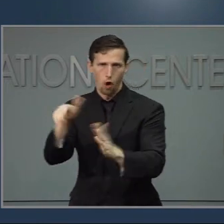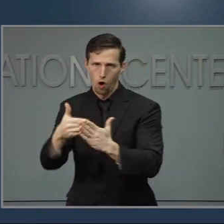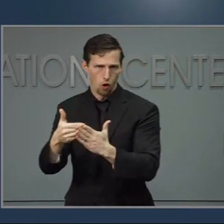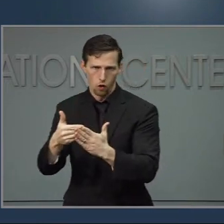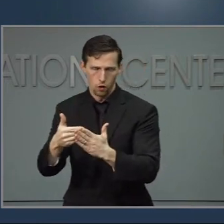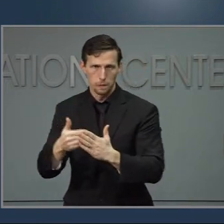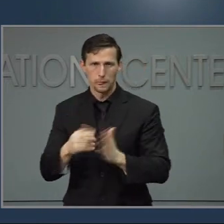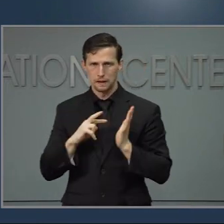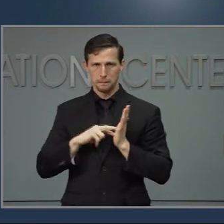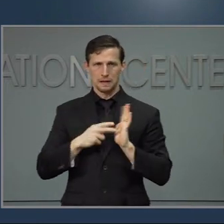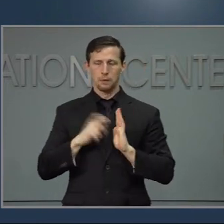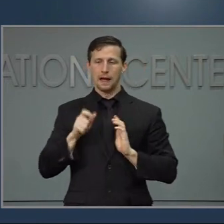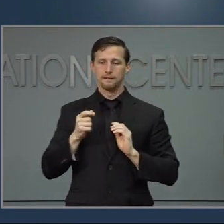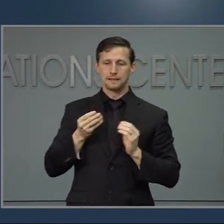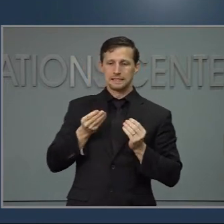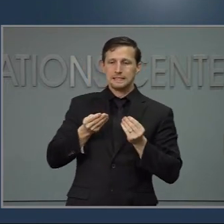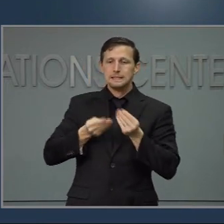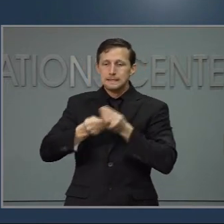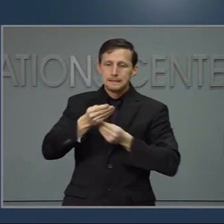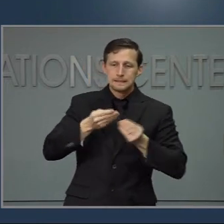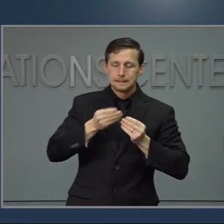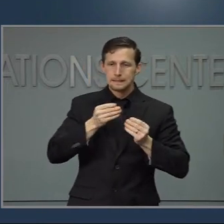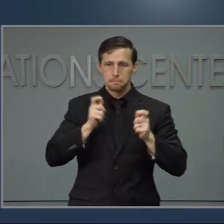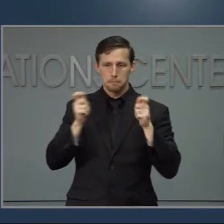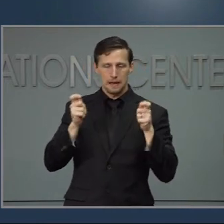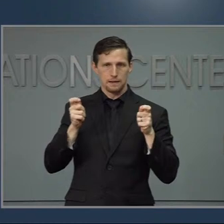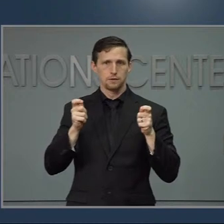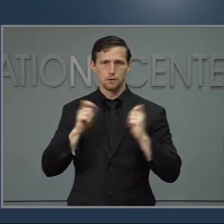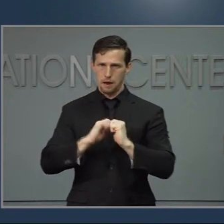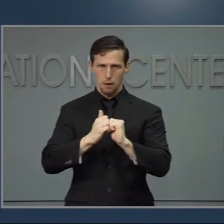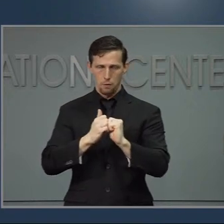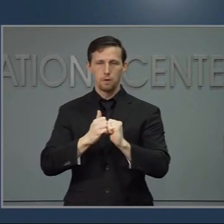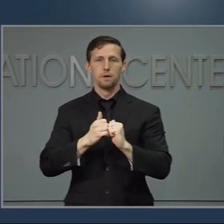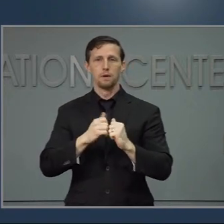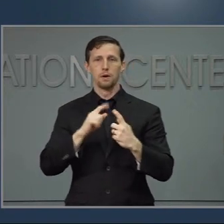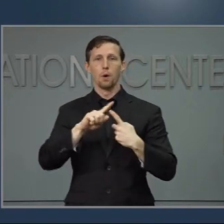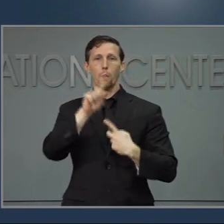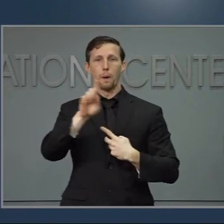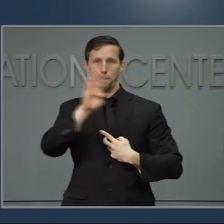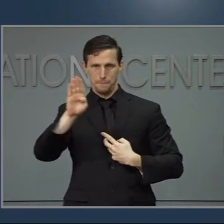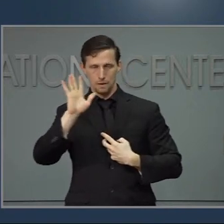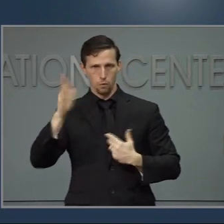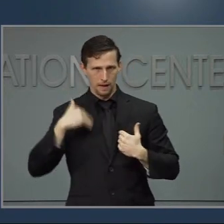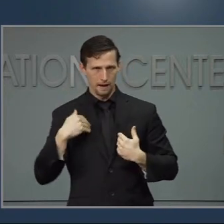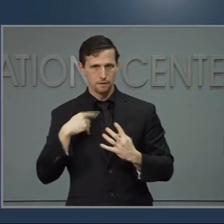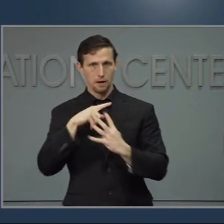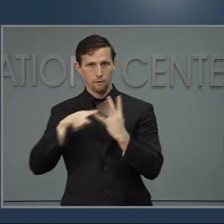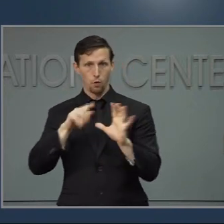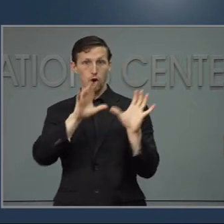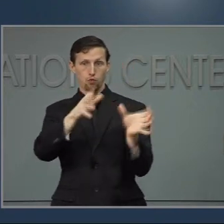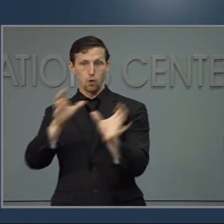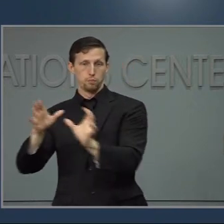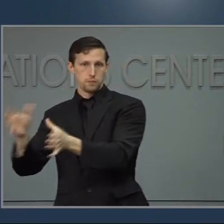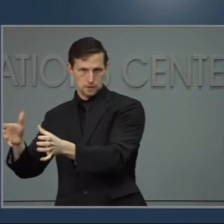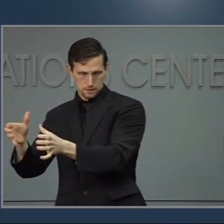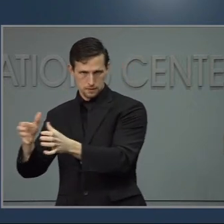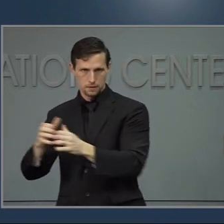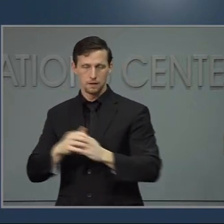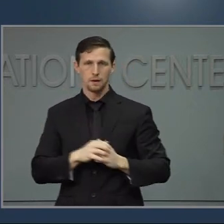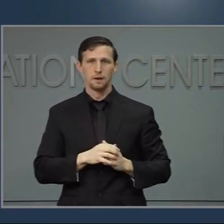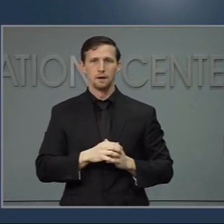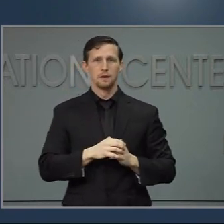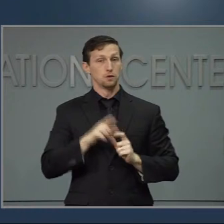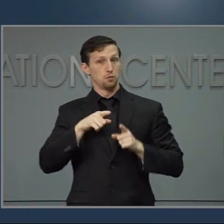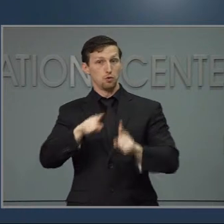availability, we will open Phase 1B in groups. We will add additional groups from Phase 1B